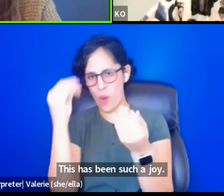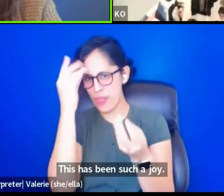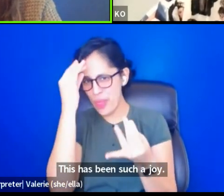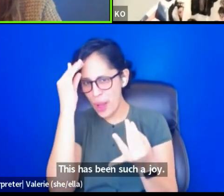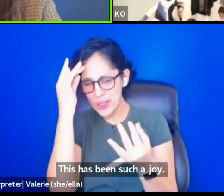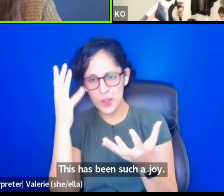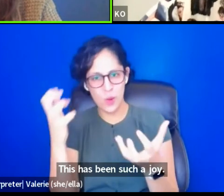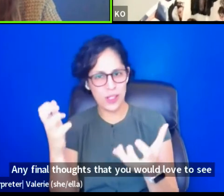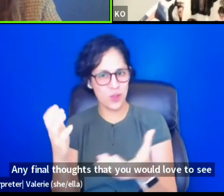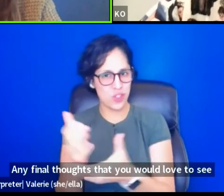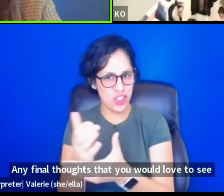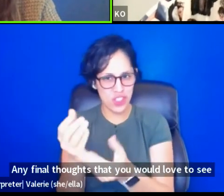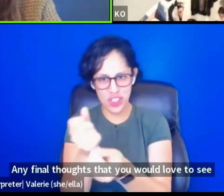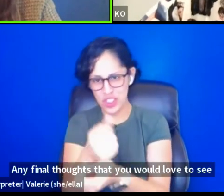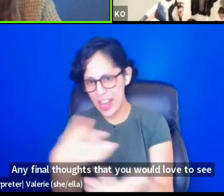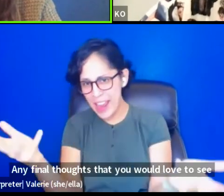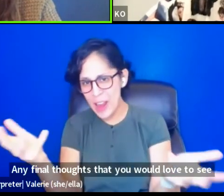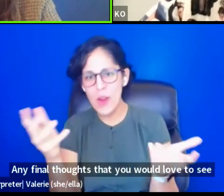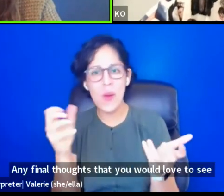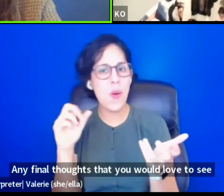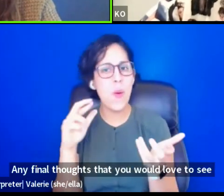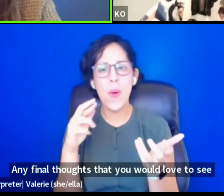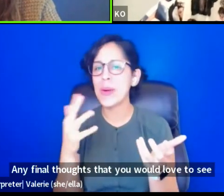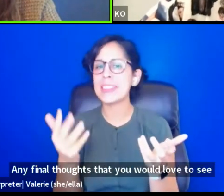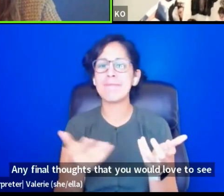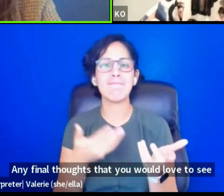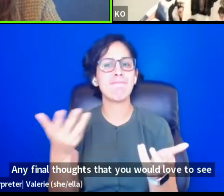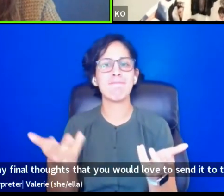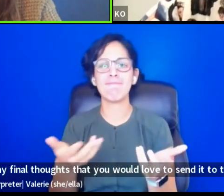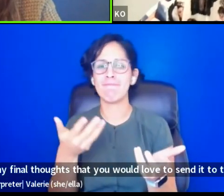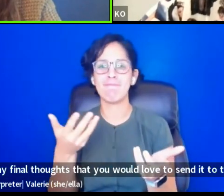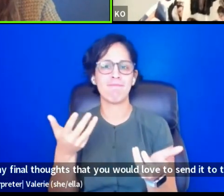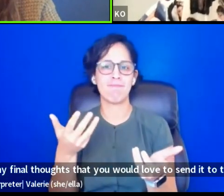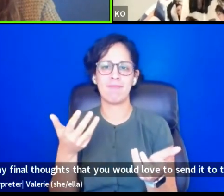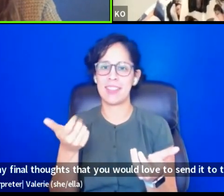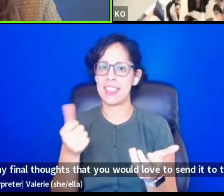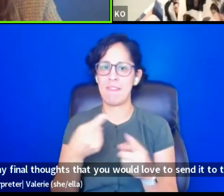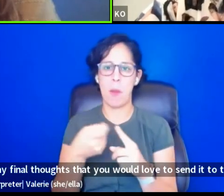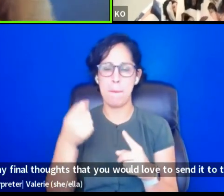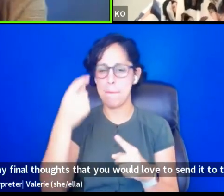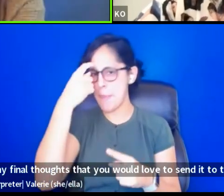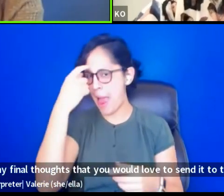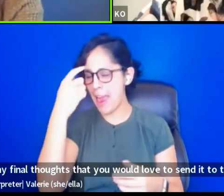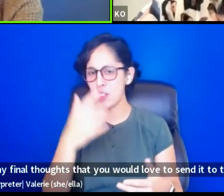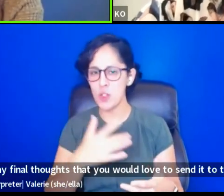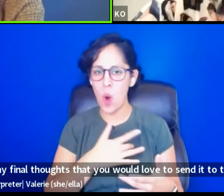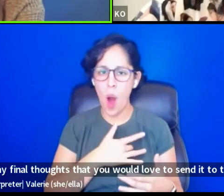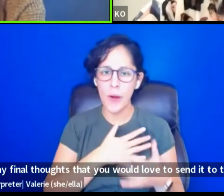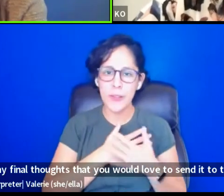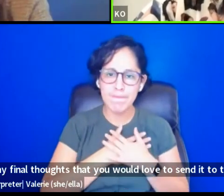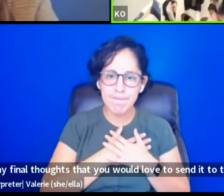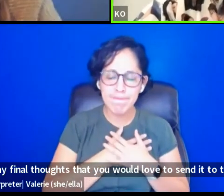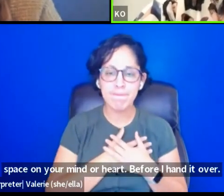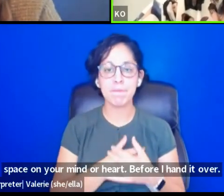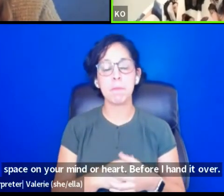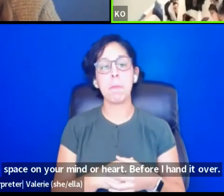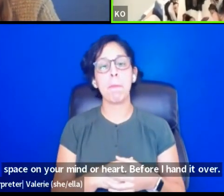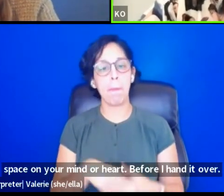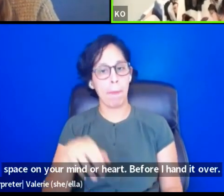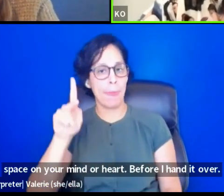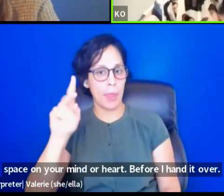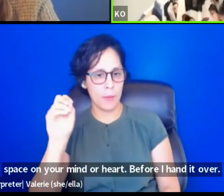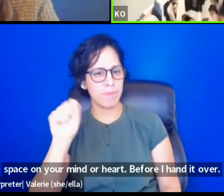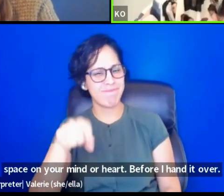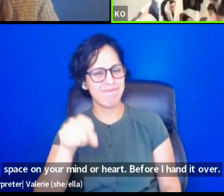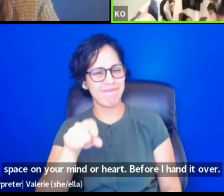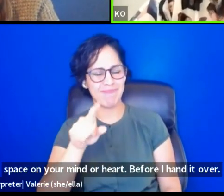send into the space, um, on your mind or heart before I hand it over. I, I want to be